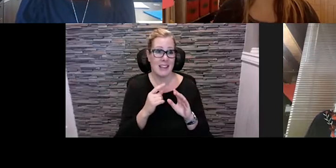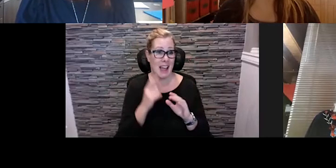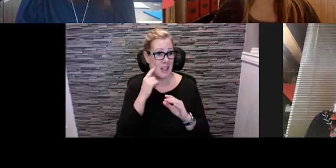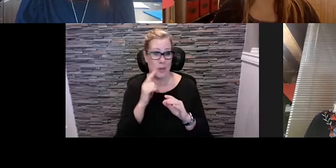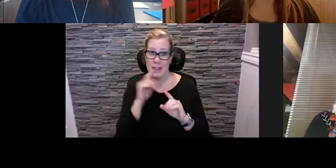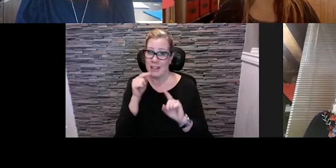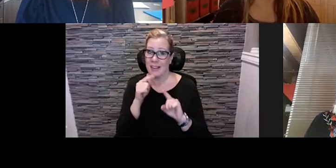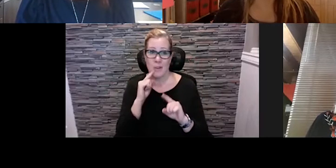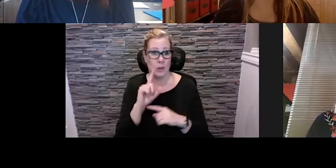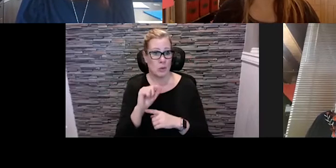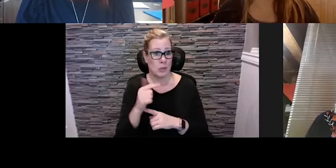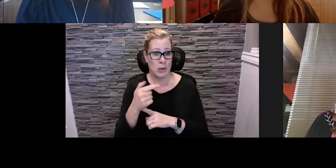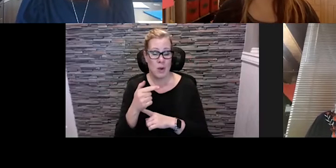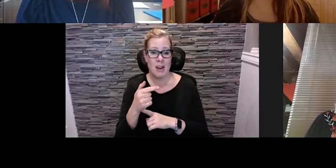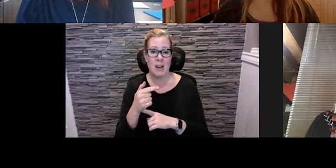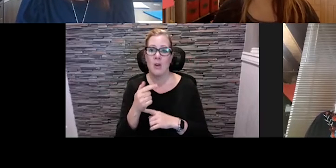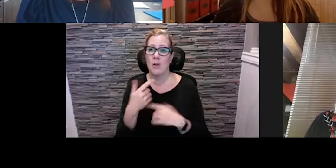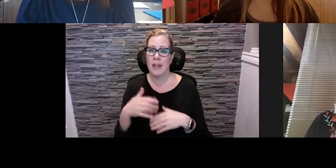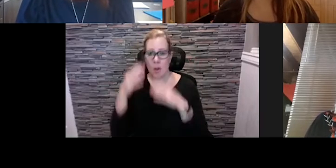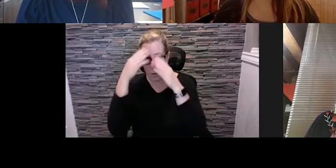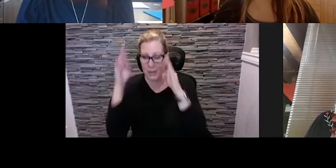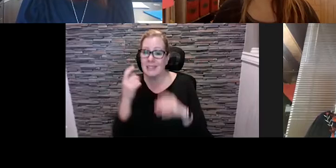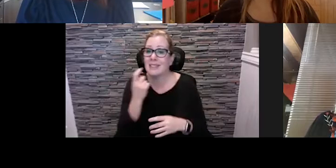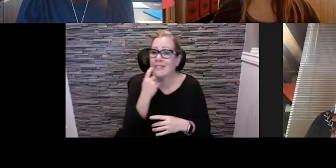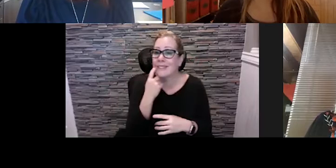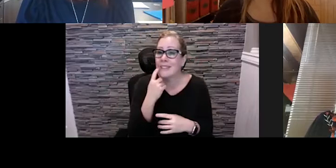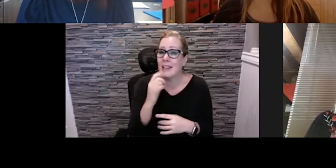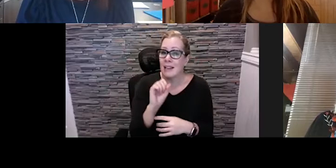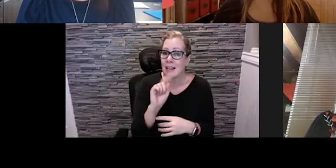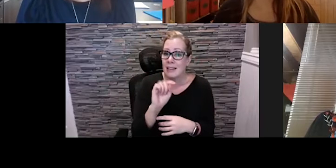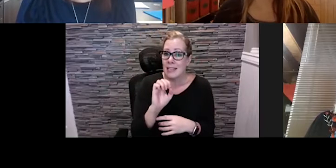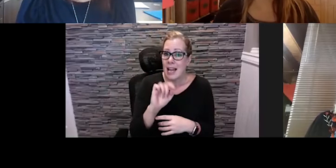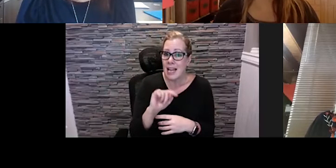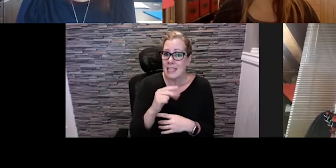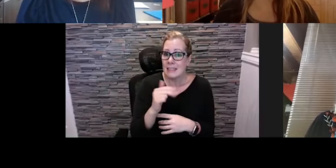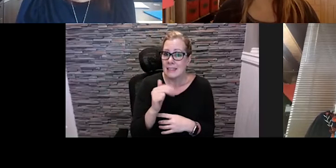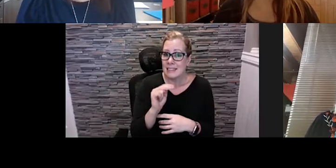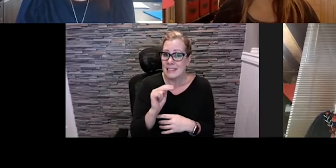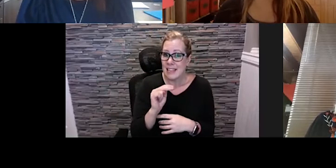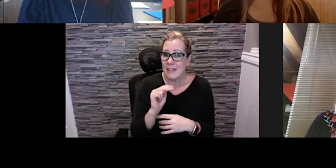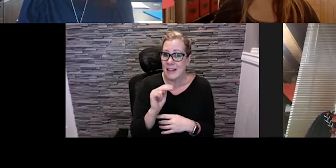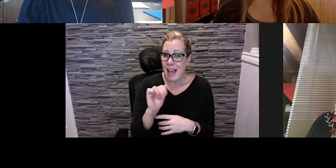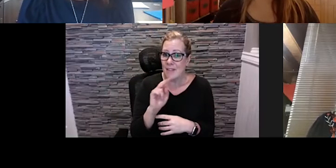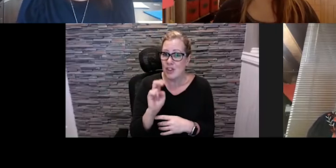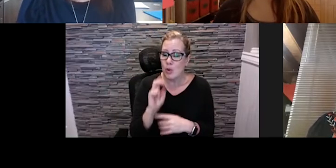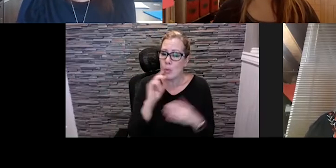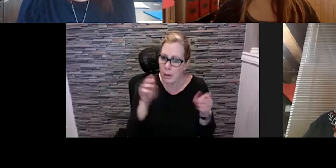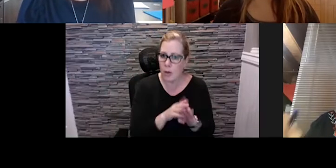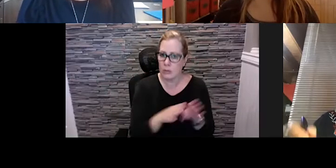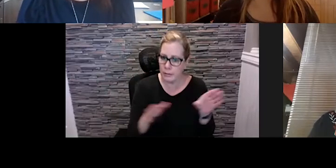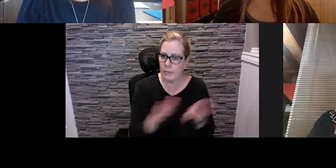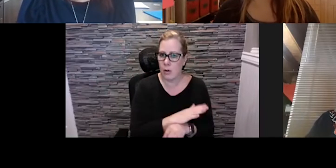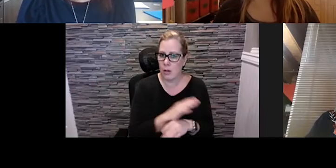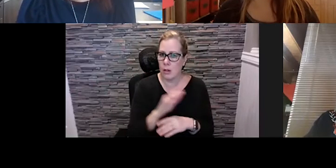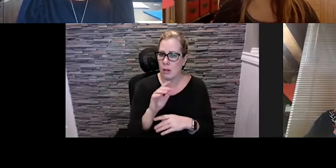This year, for example, we closed Stephen Avenue to vehicular traffic 24 seven for the first time in 30 years to accommodate extended